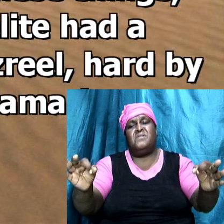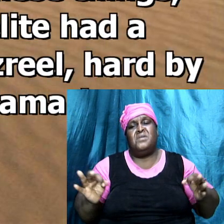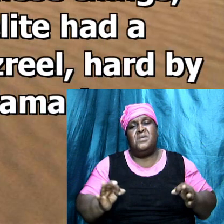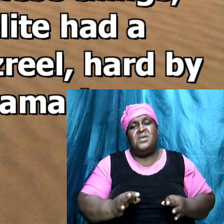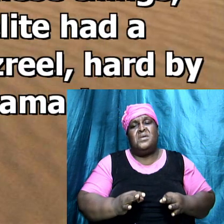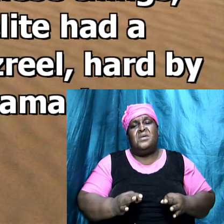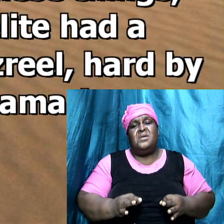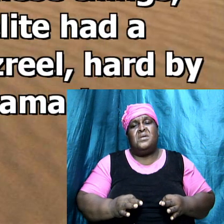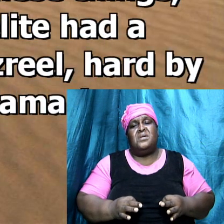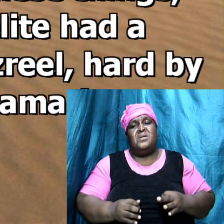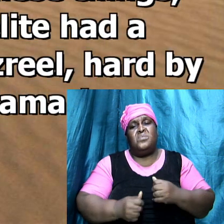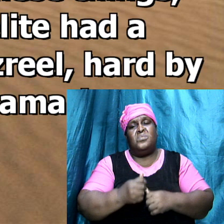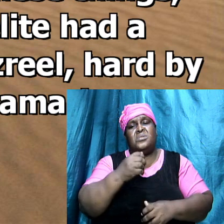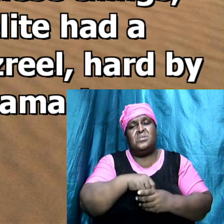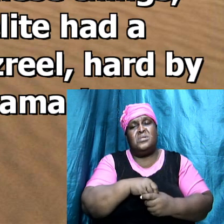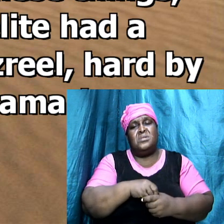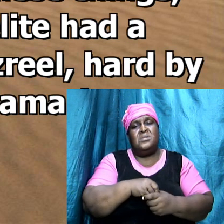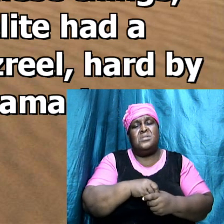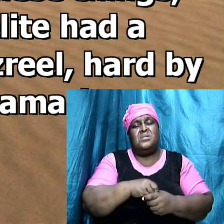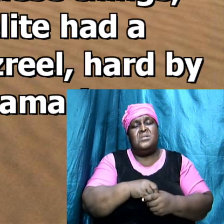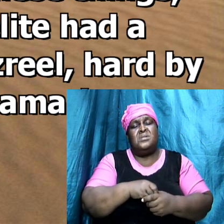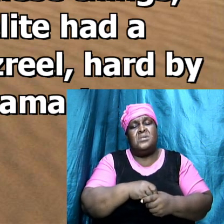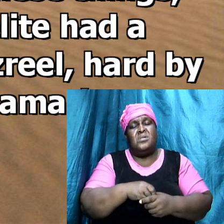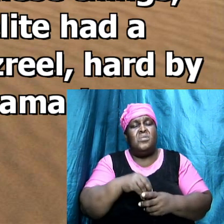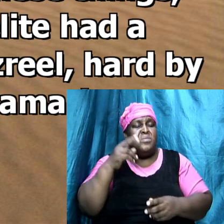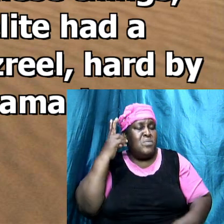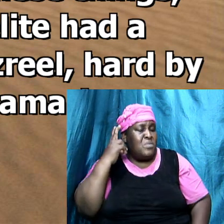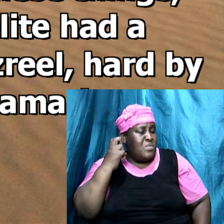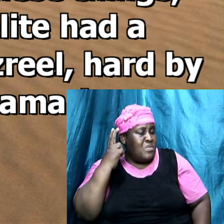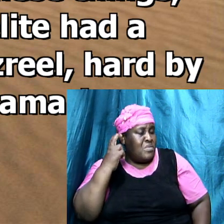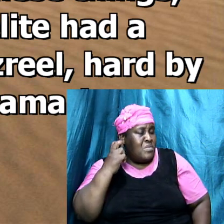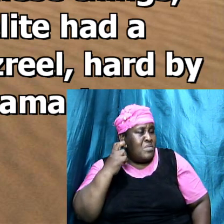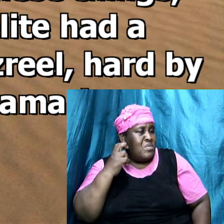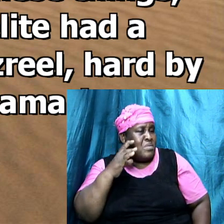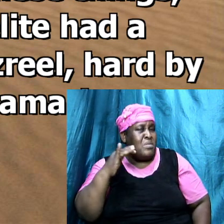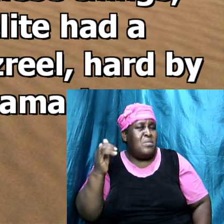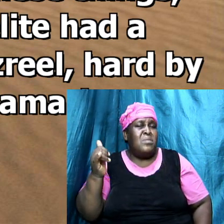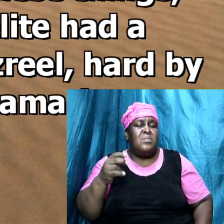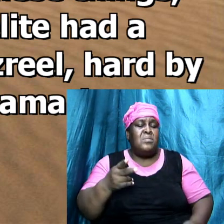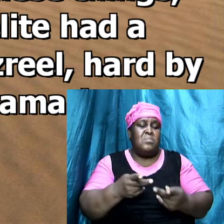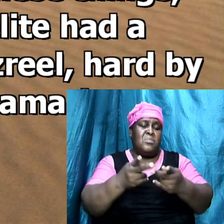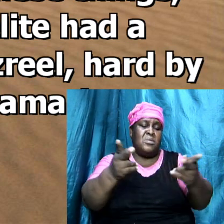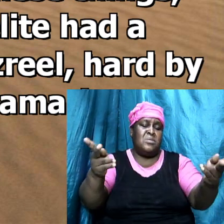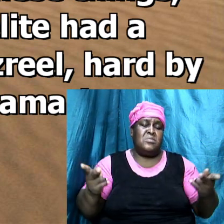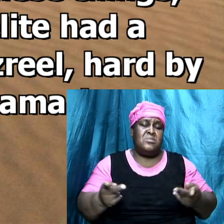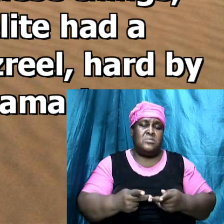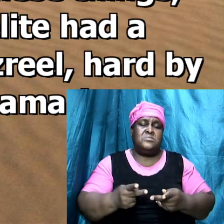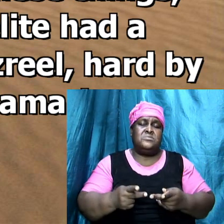Jezreel heard by the place of